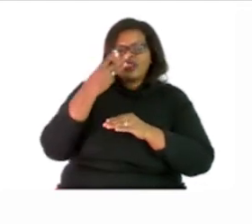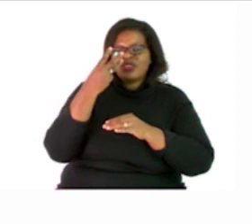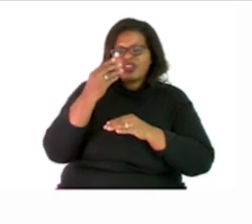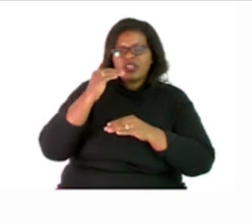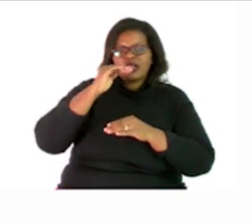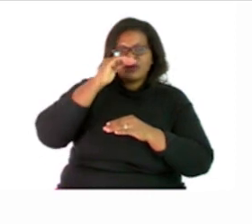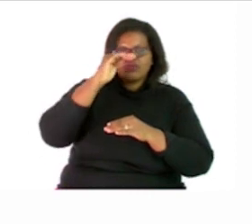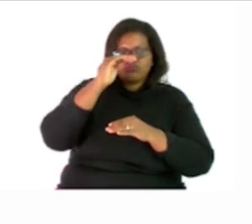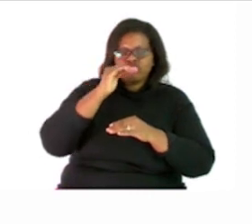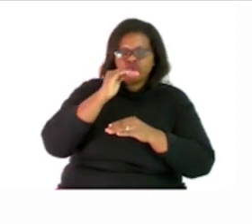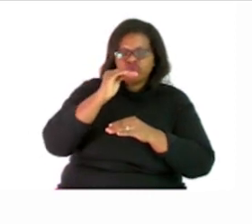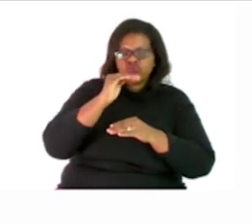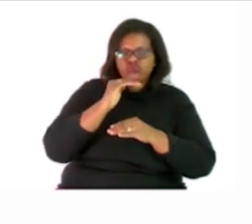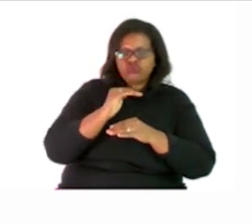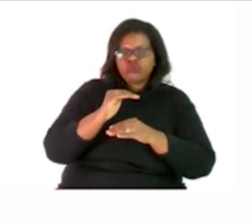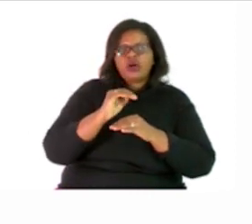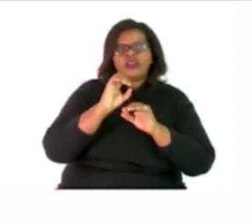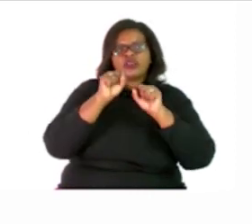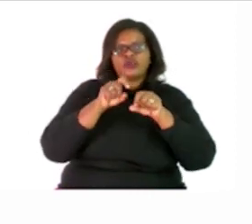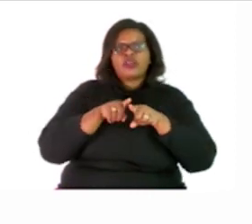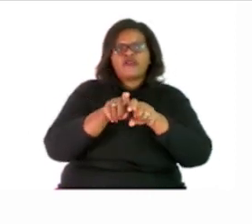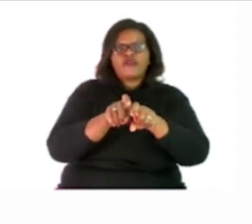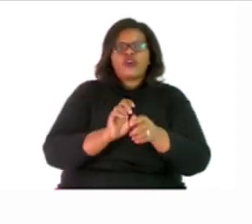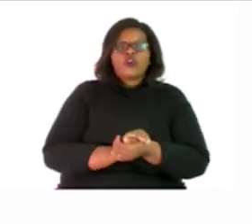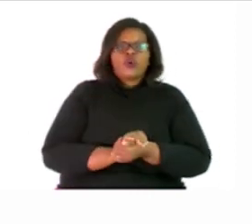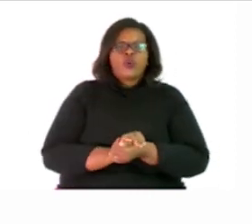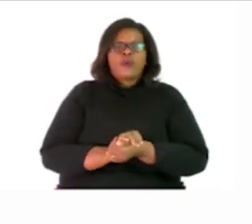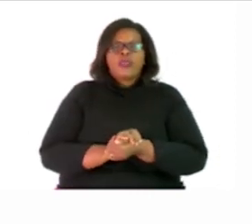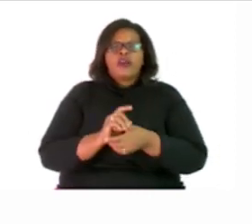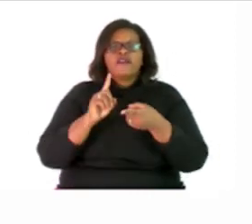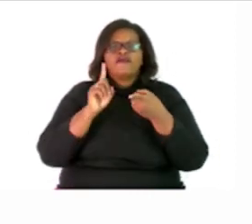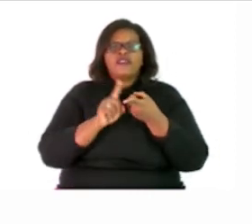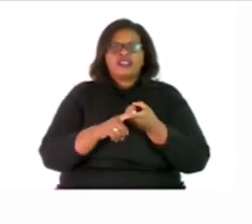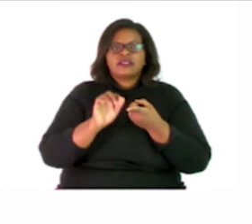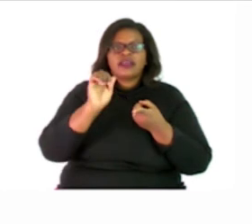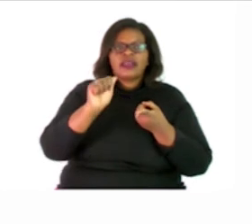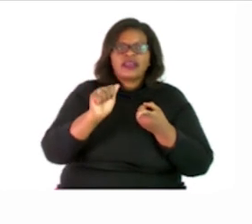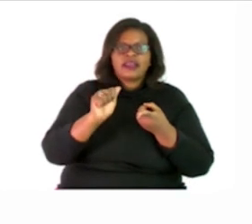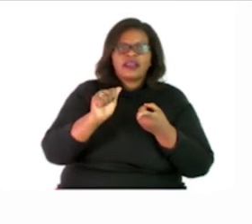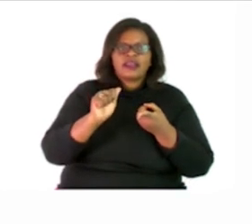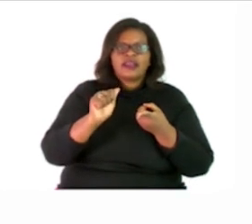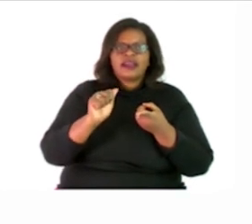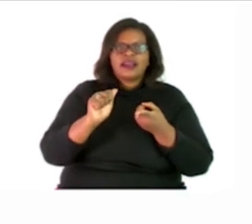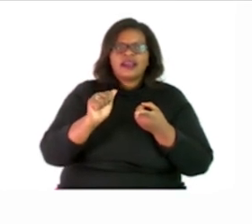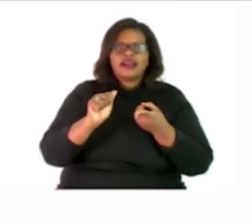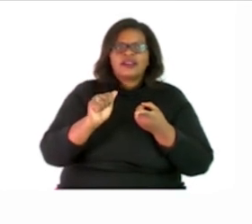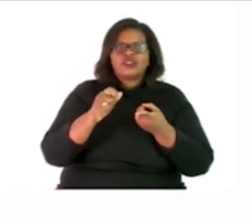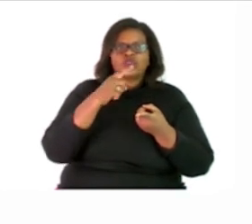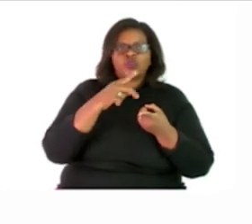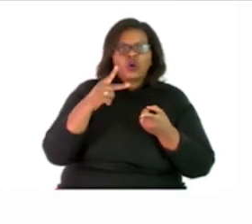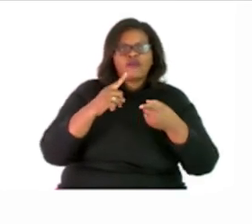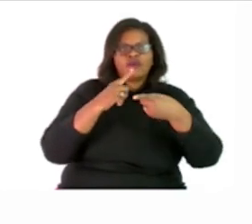to get the answer So you have to find A find the next 12